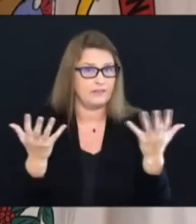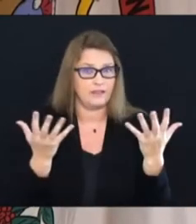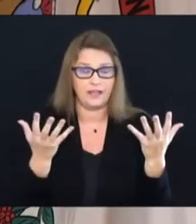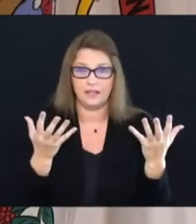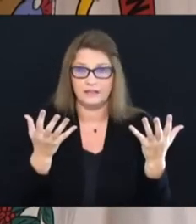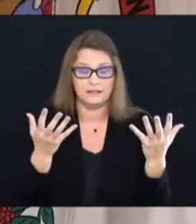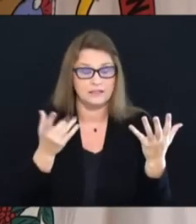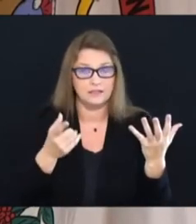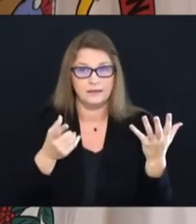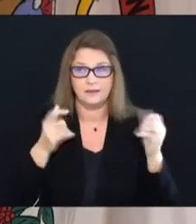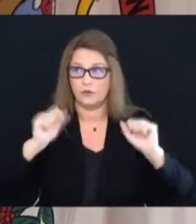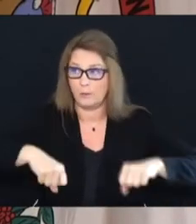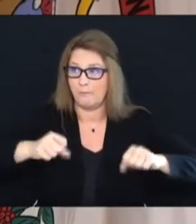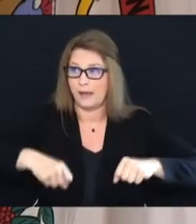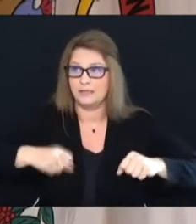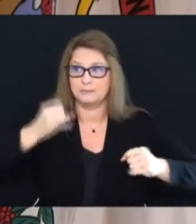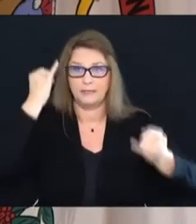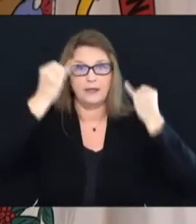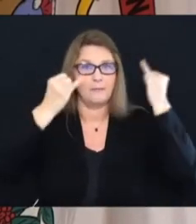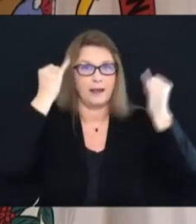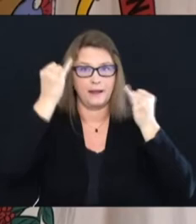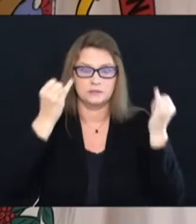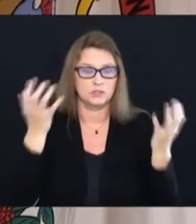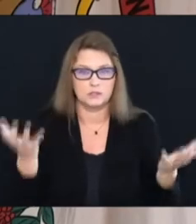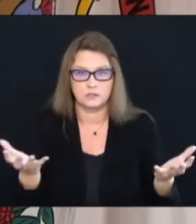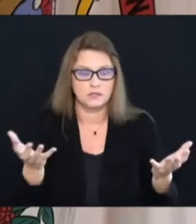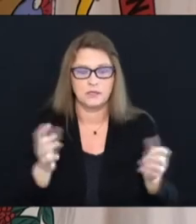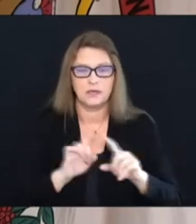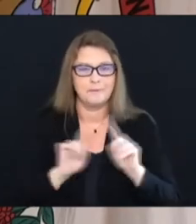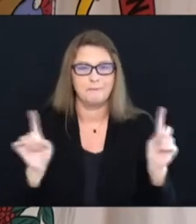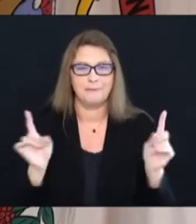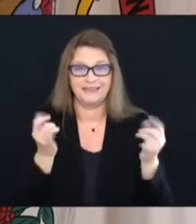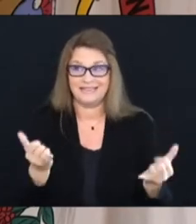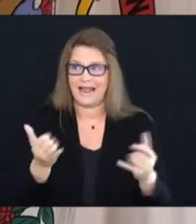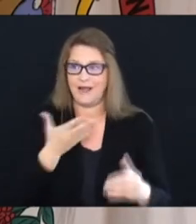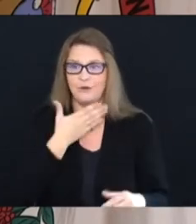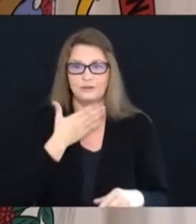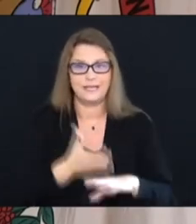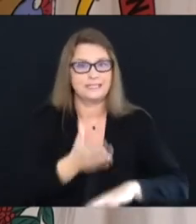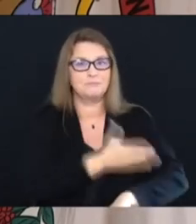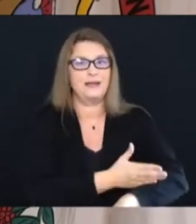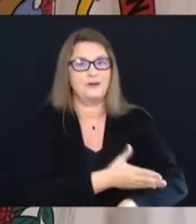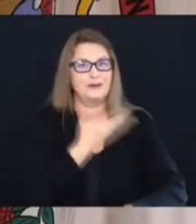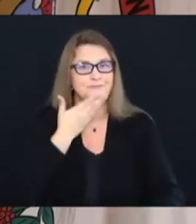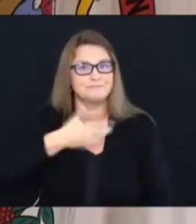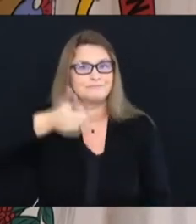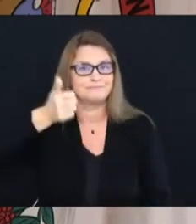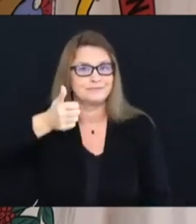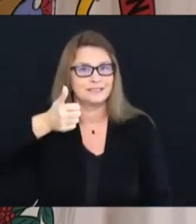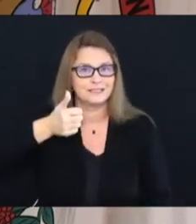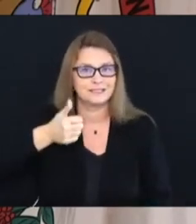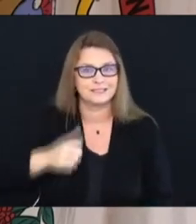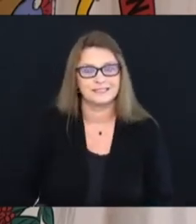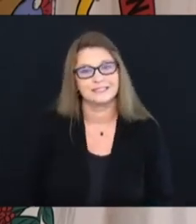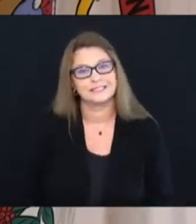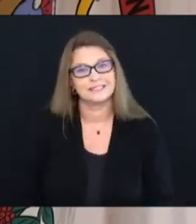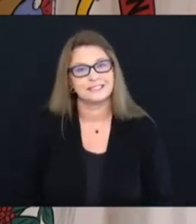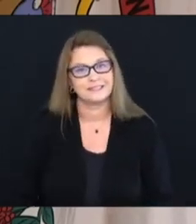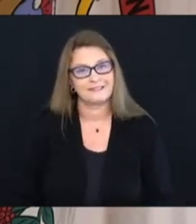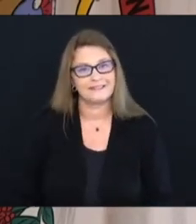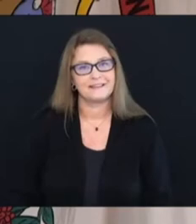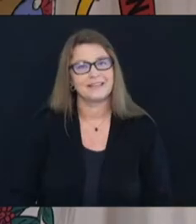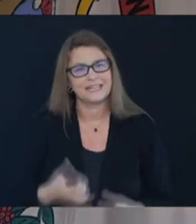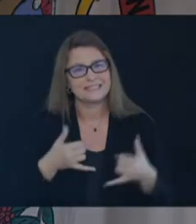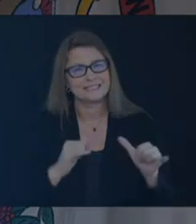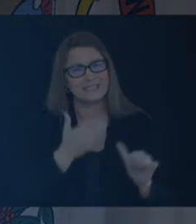that you could possibly come up with but it's uh it's better it's better I don't know if we're a four or five yet but uh but